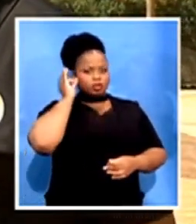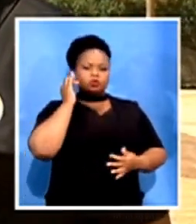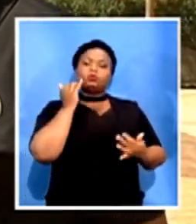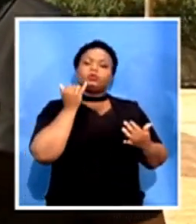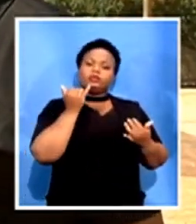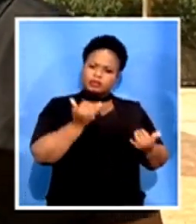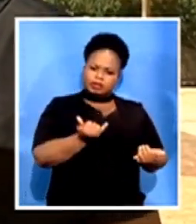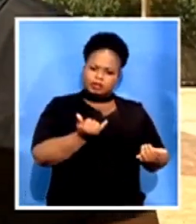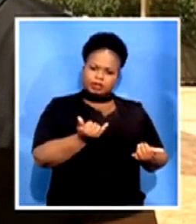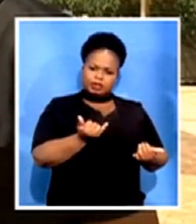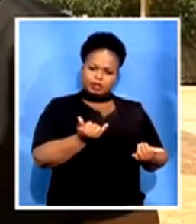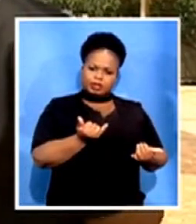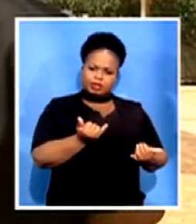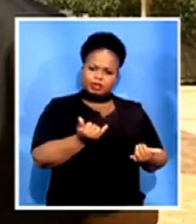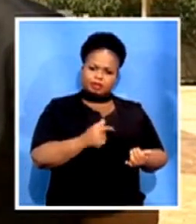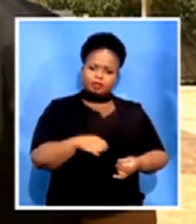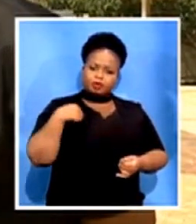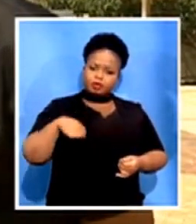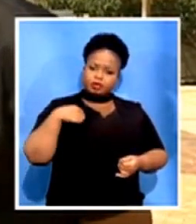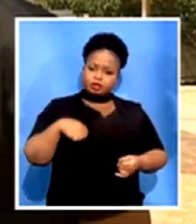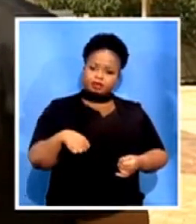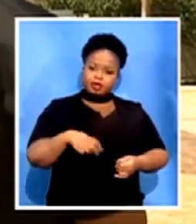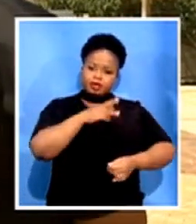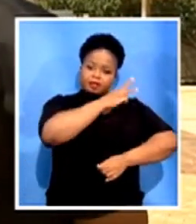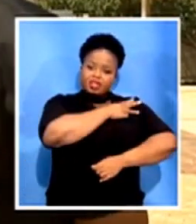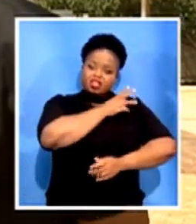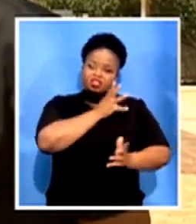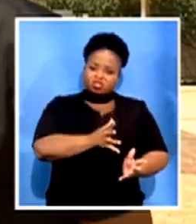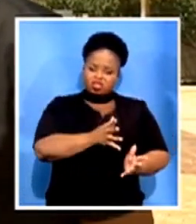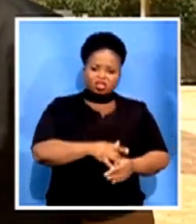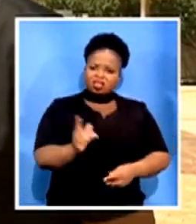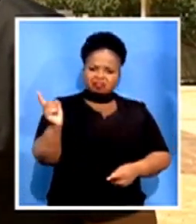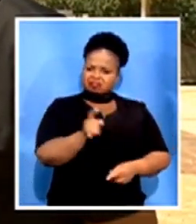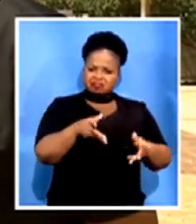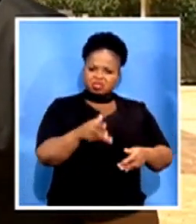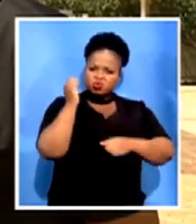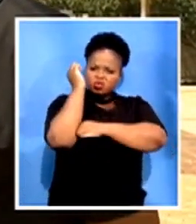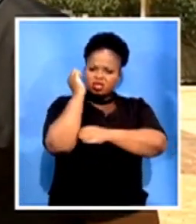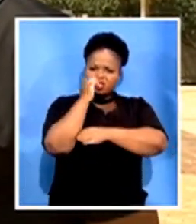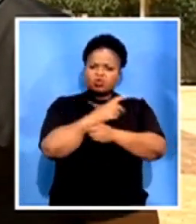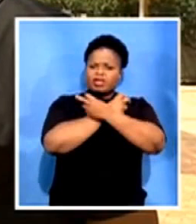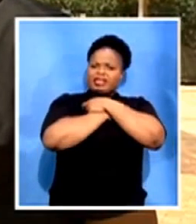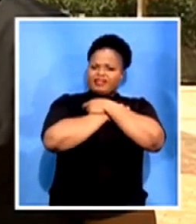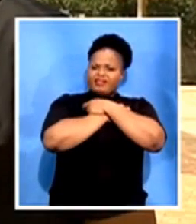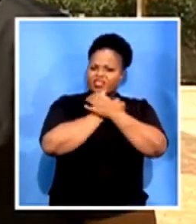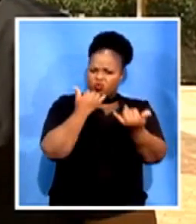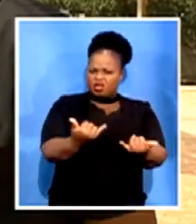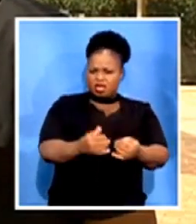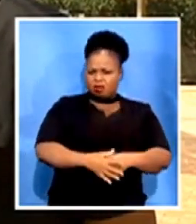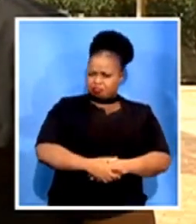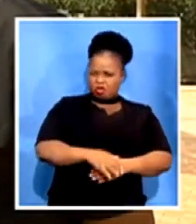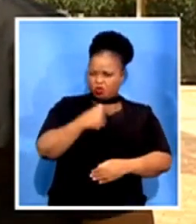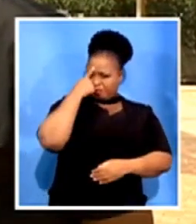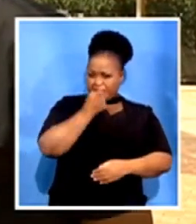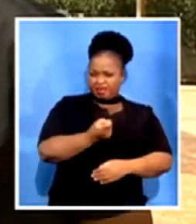municipal manager will not be coming in office that he took leave for this particular day. Do you maybe think it's odd? Do you think maybe he could have heard